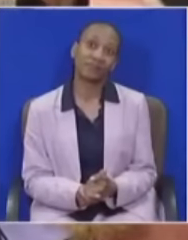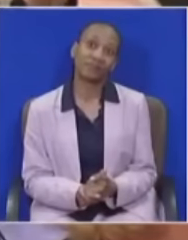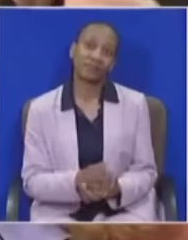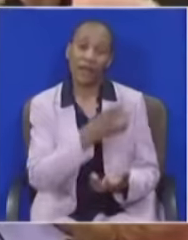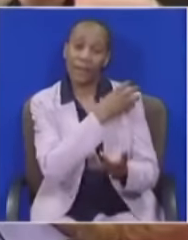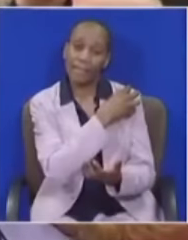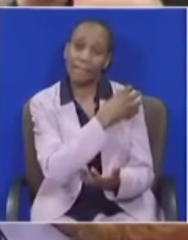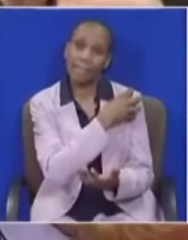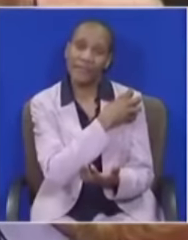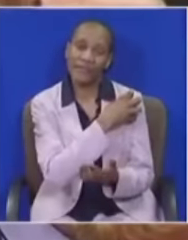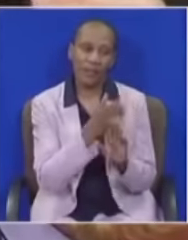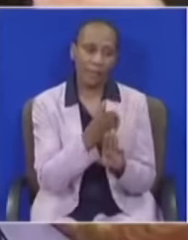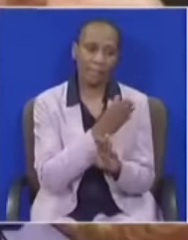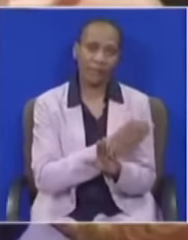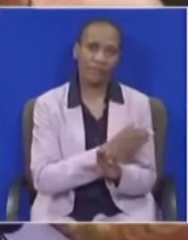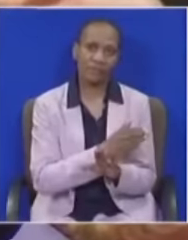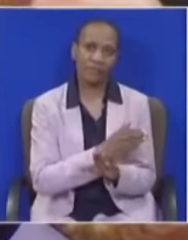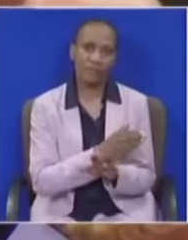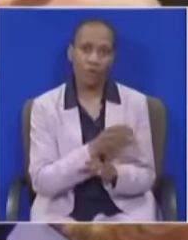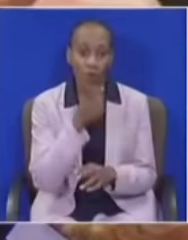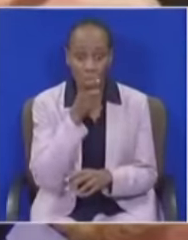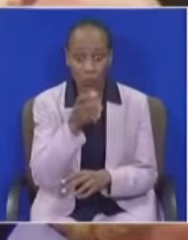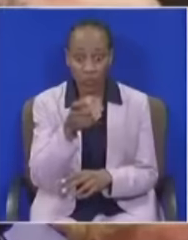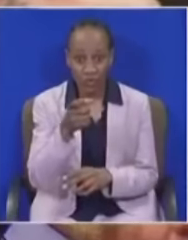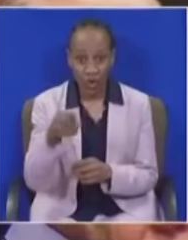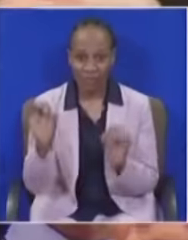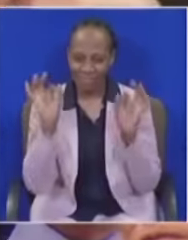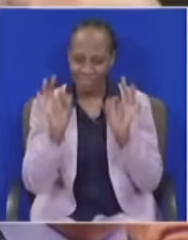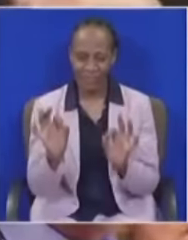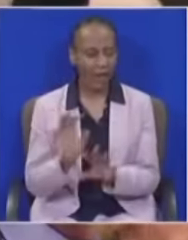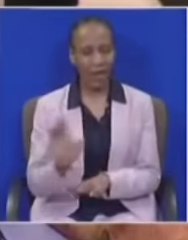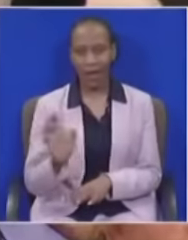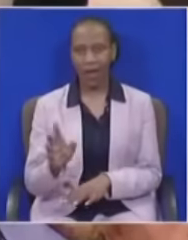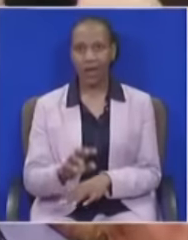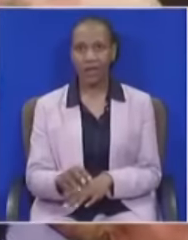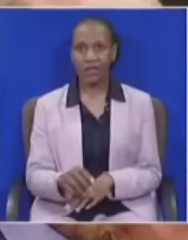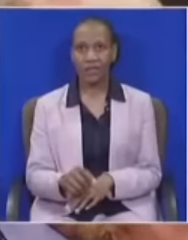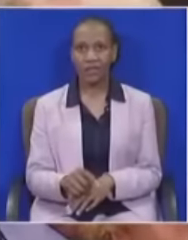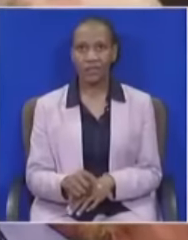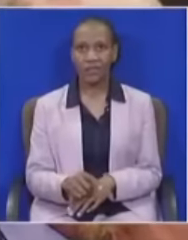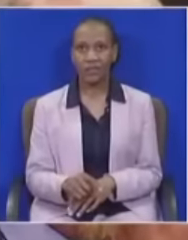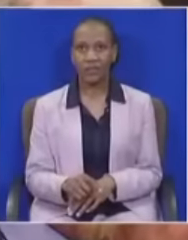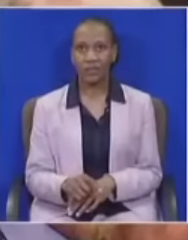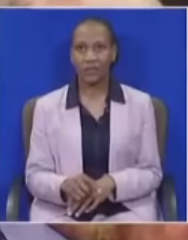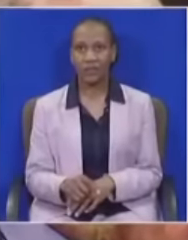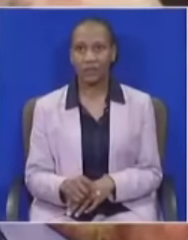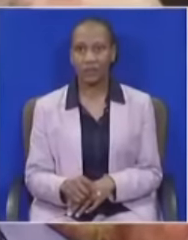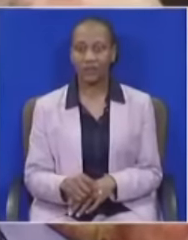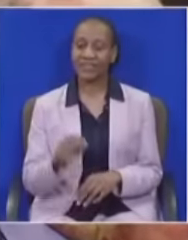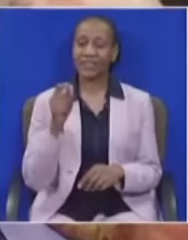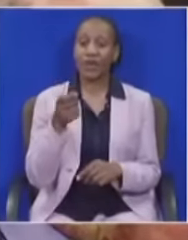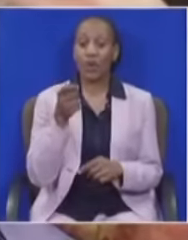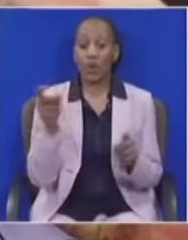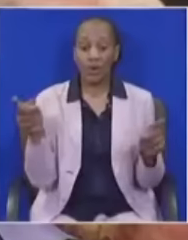The Minister earlier did not withdraw unconditionally. She said she draws. Honorable Member. There is a difference between